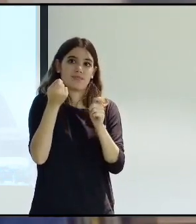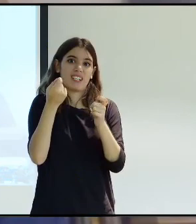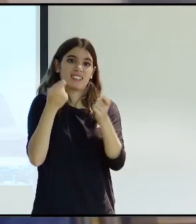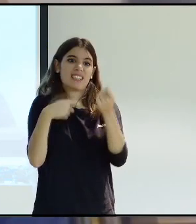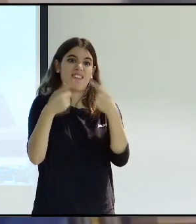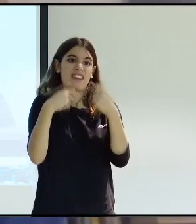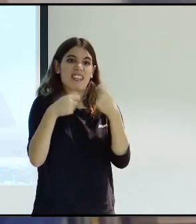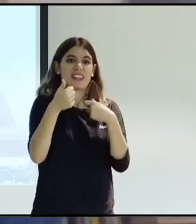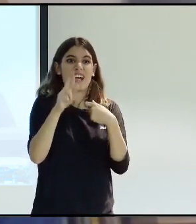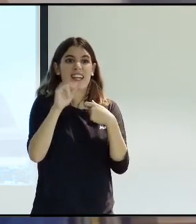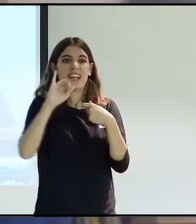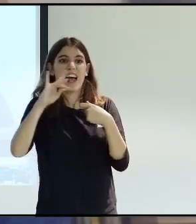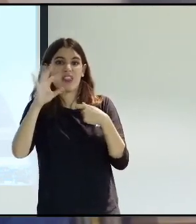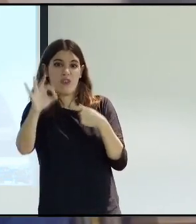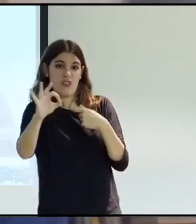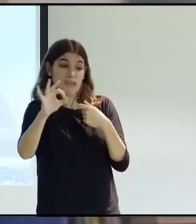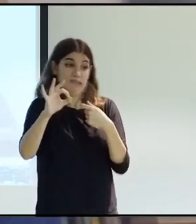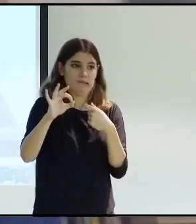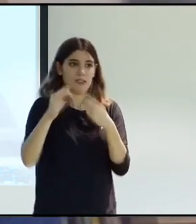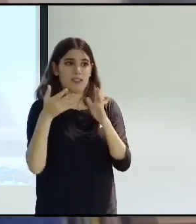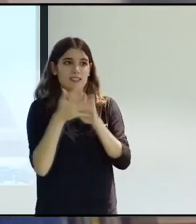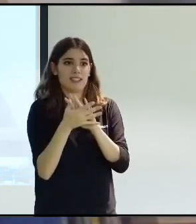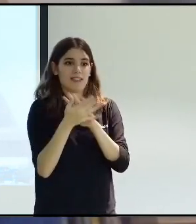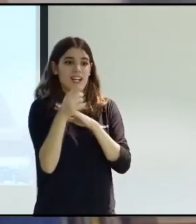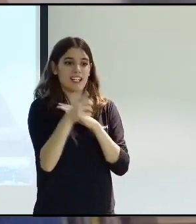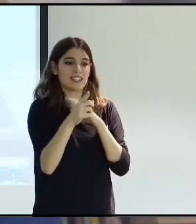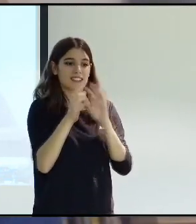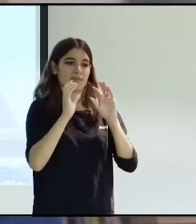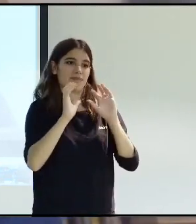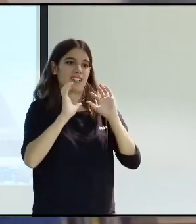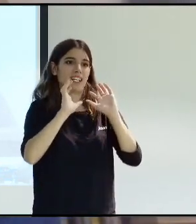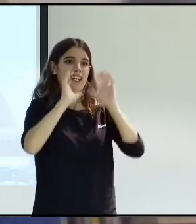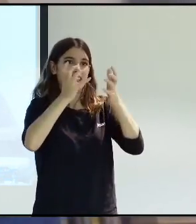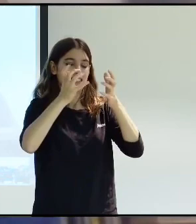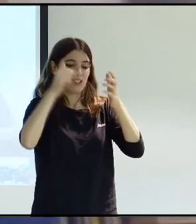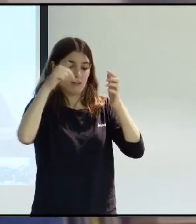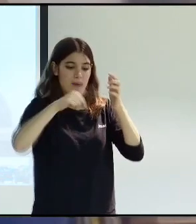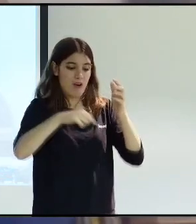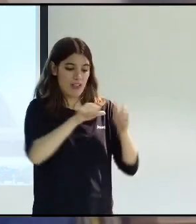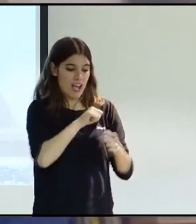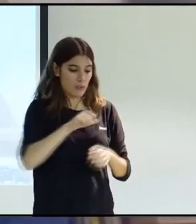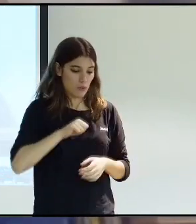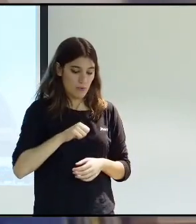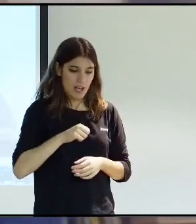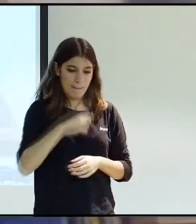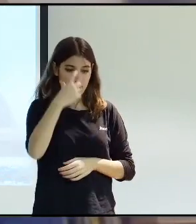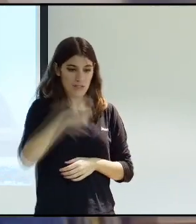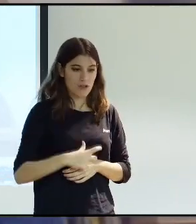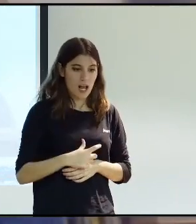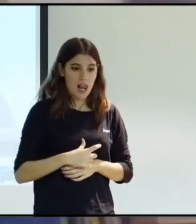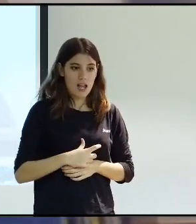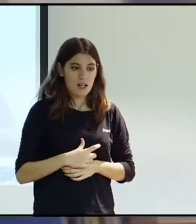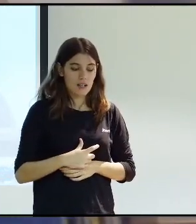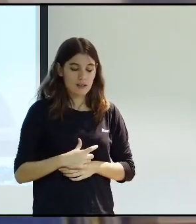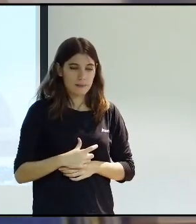And here we have the lowest stratum in personal